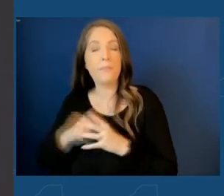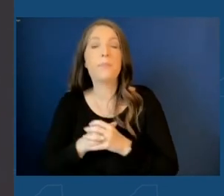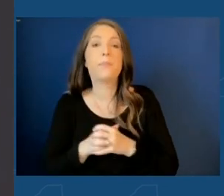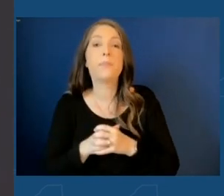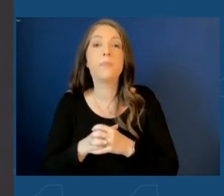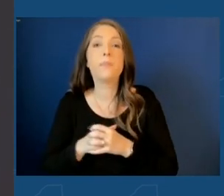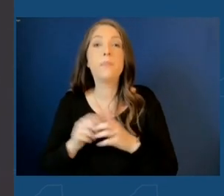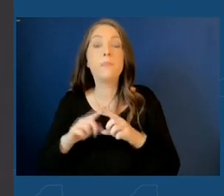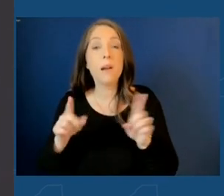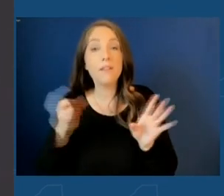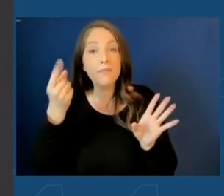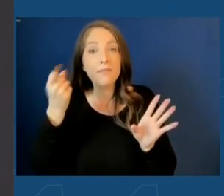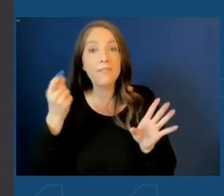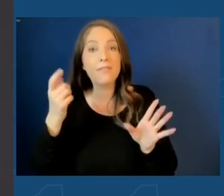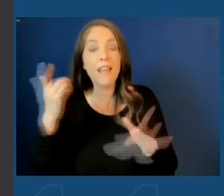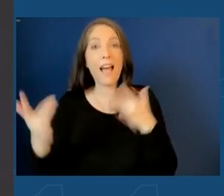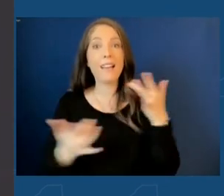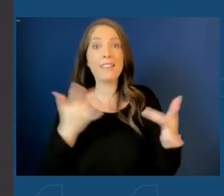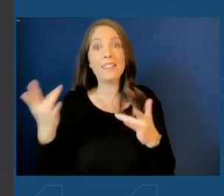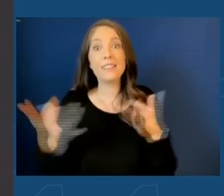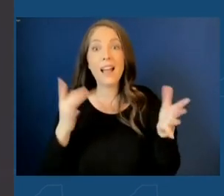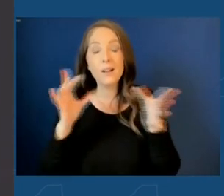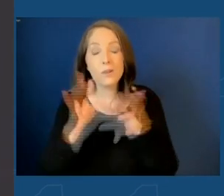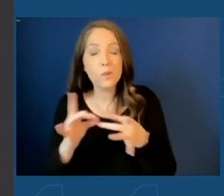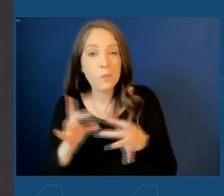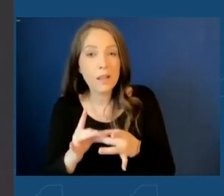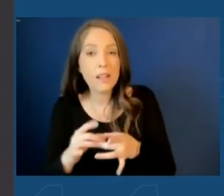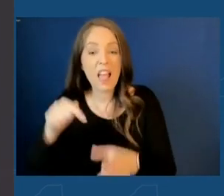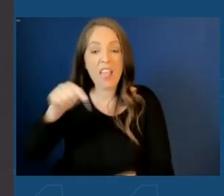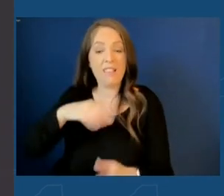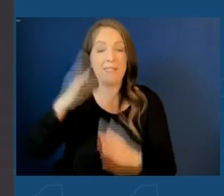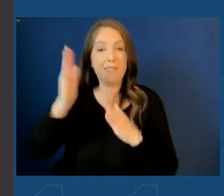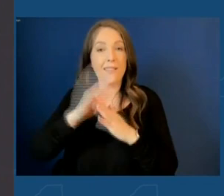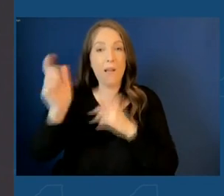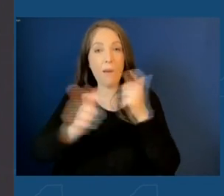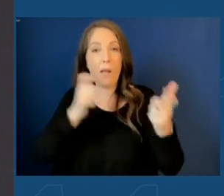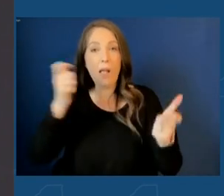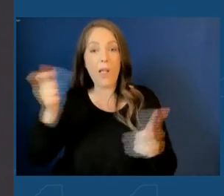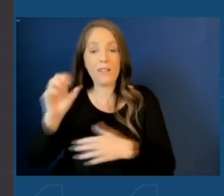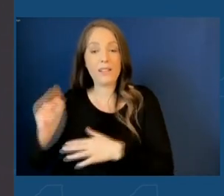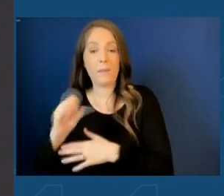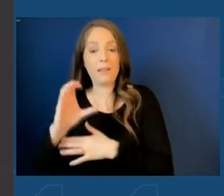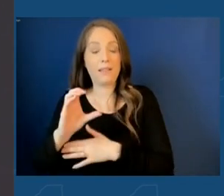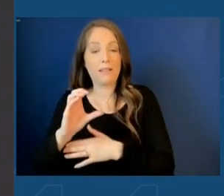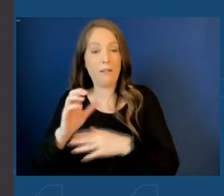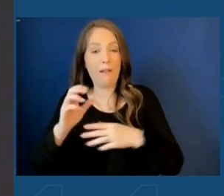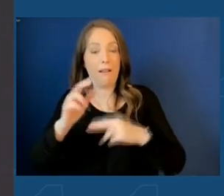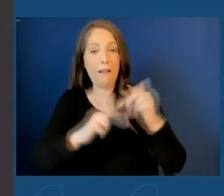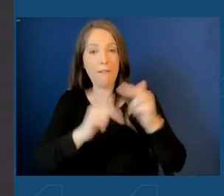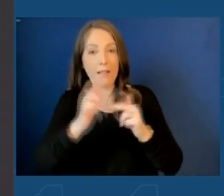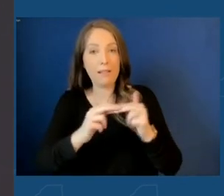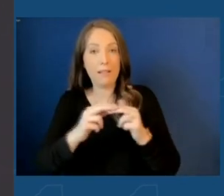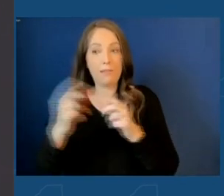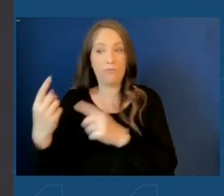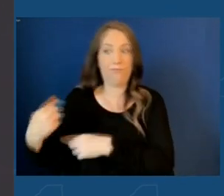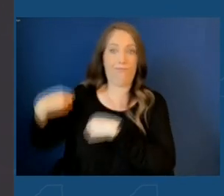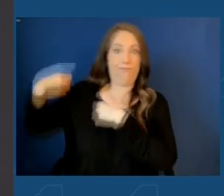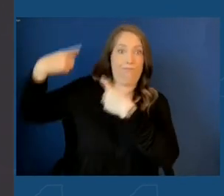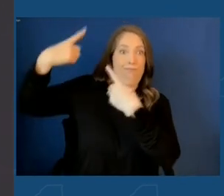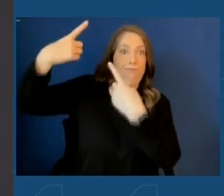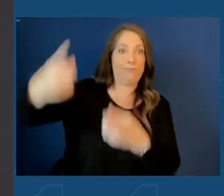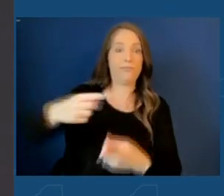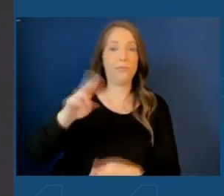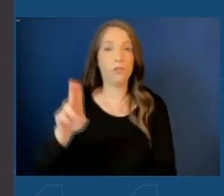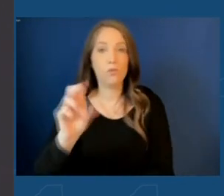But it's exciting to note that this is the largest semiconductor facility investment ever made in the